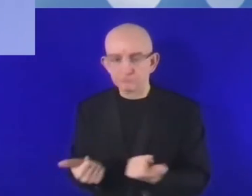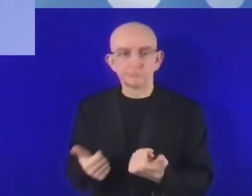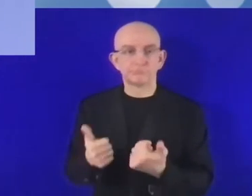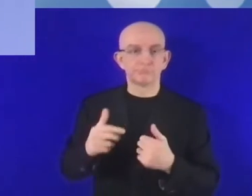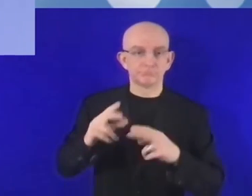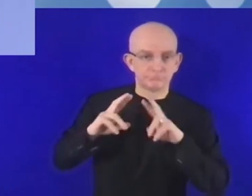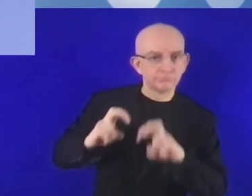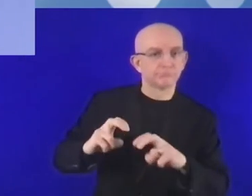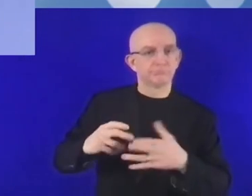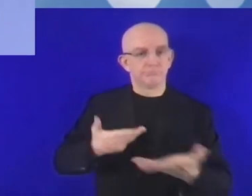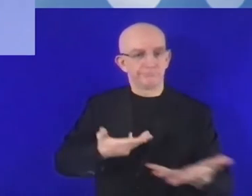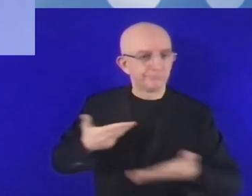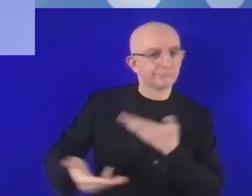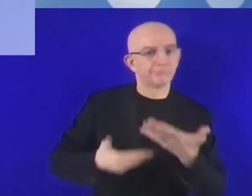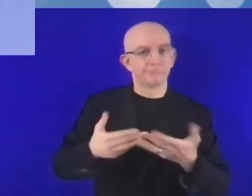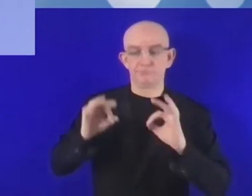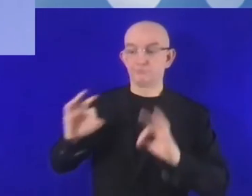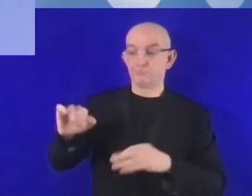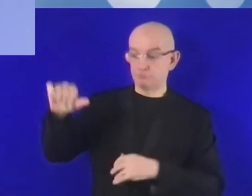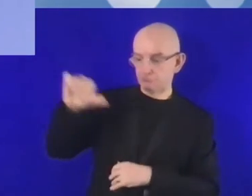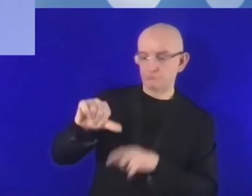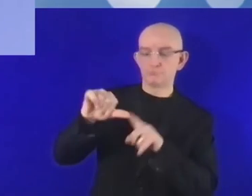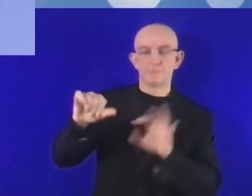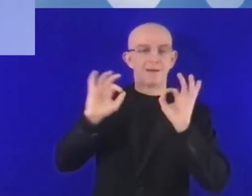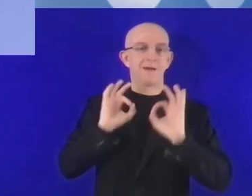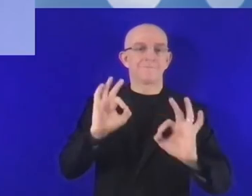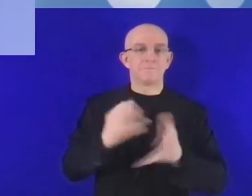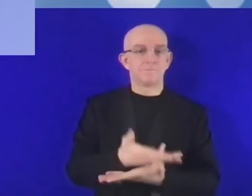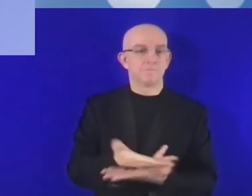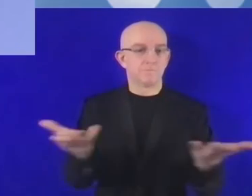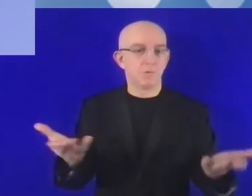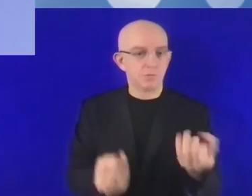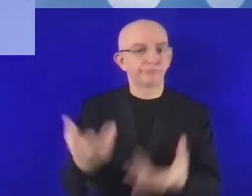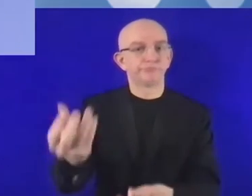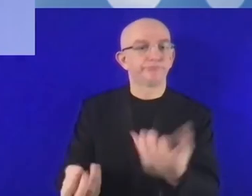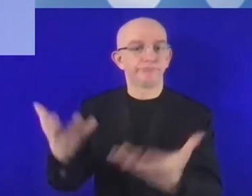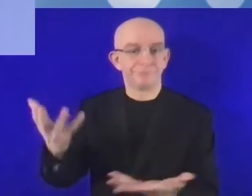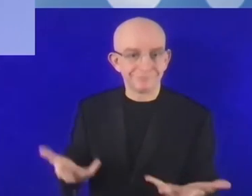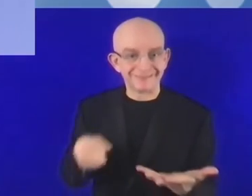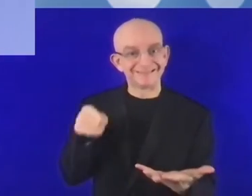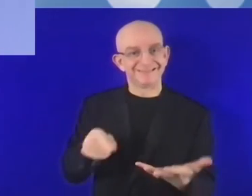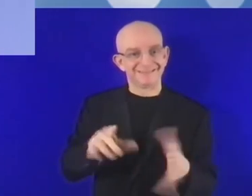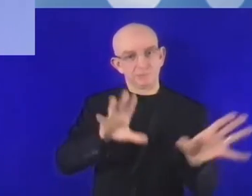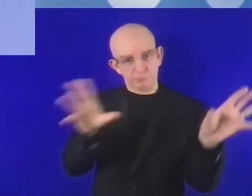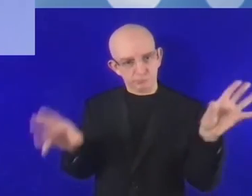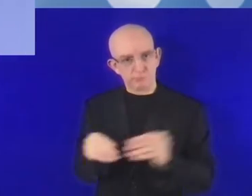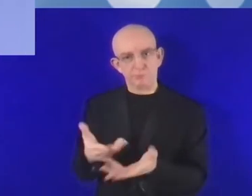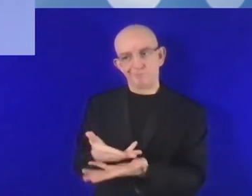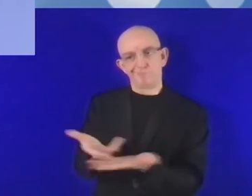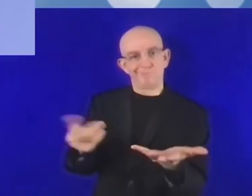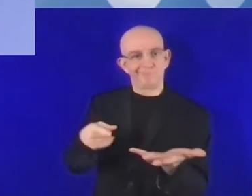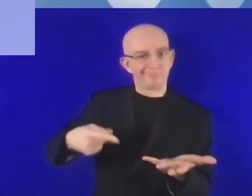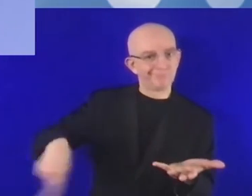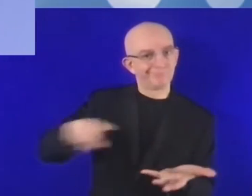serious way. So one of the major strategic approach should be government should be transparent towards data.